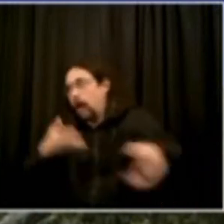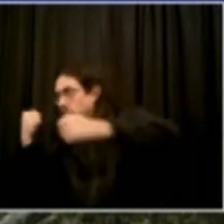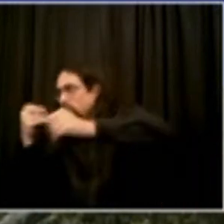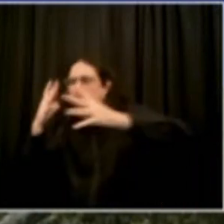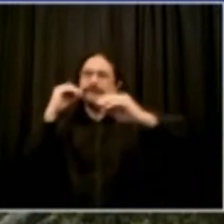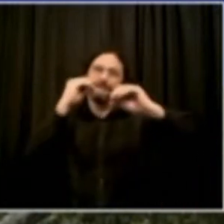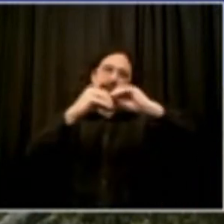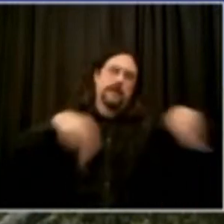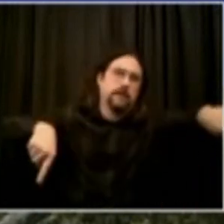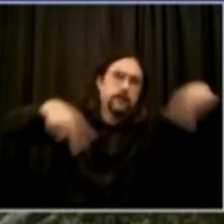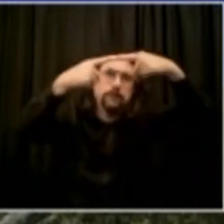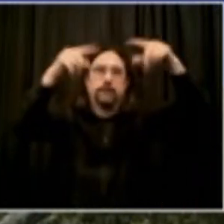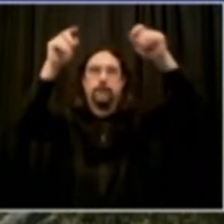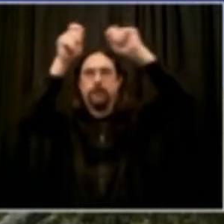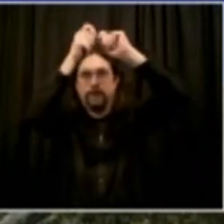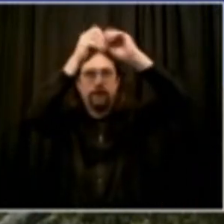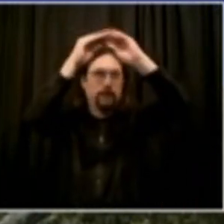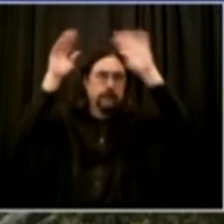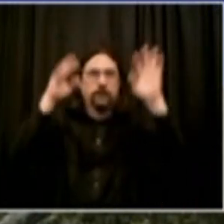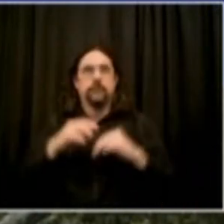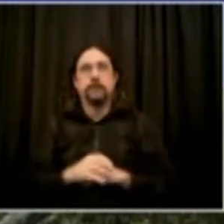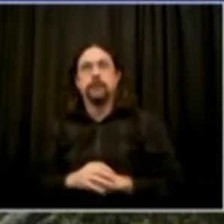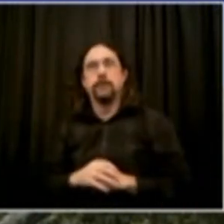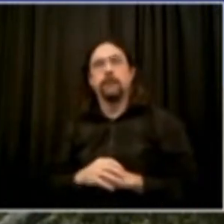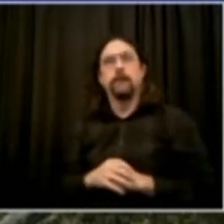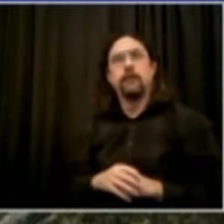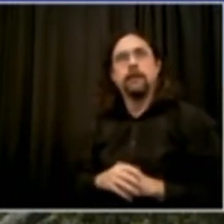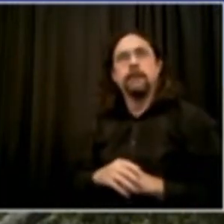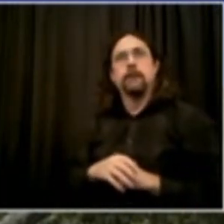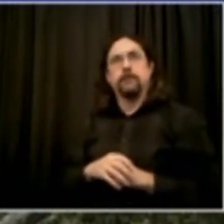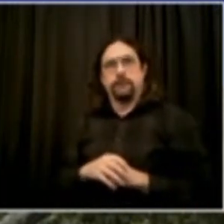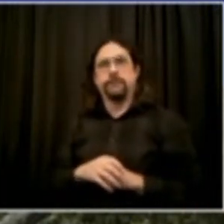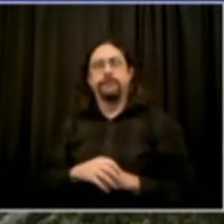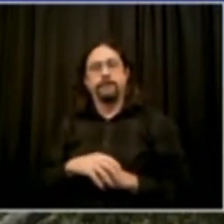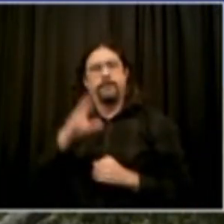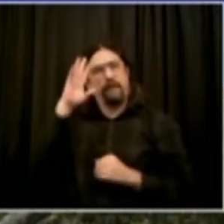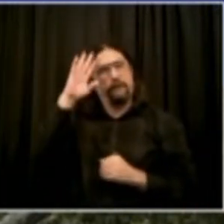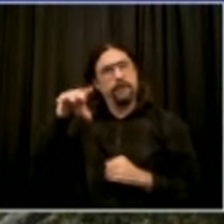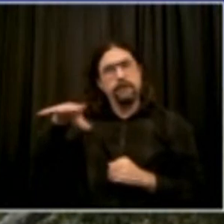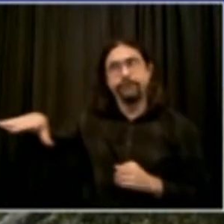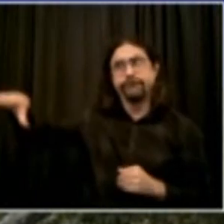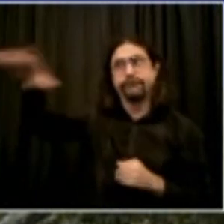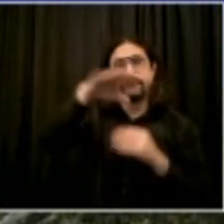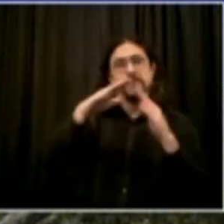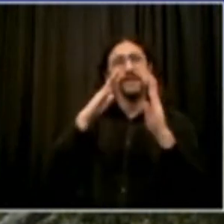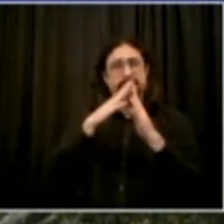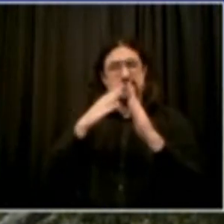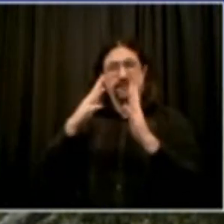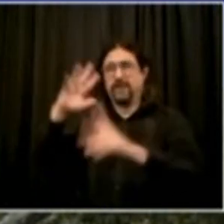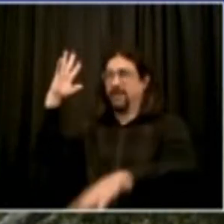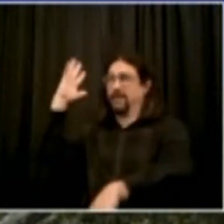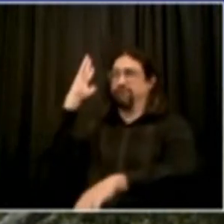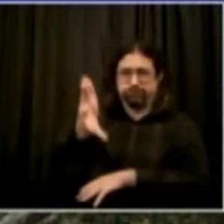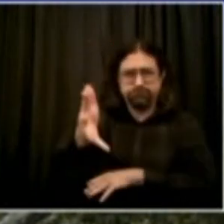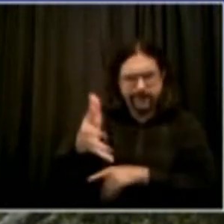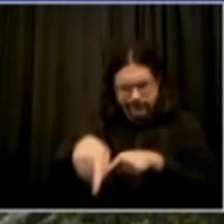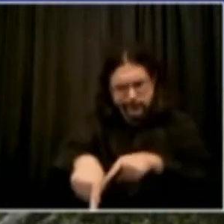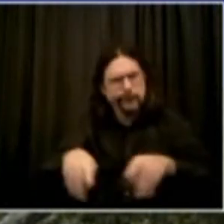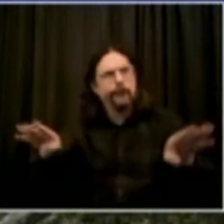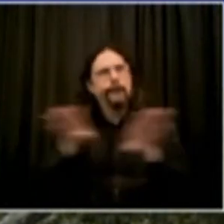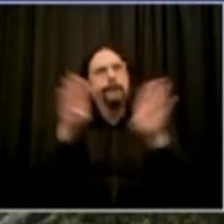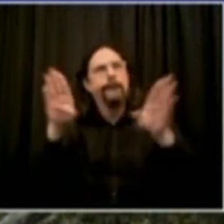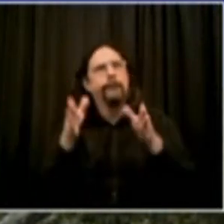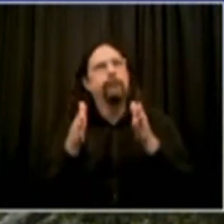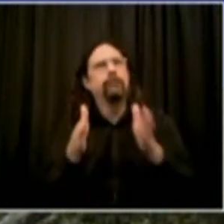of those resolved by the end of the day, according to the latest information from the Parks Department. The rest we expect to be resolved, hopefully, on